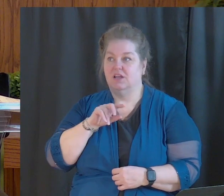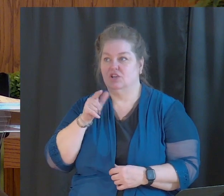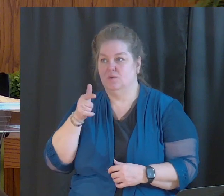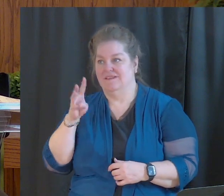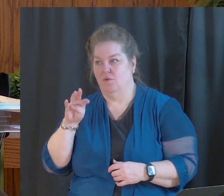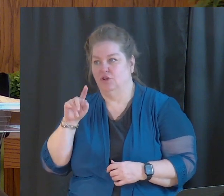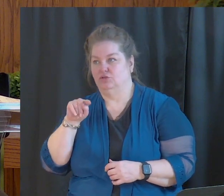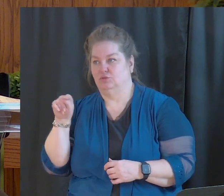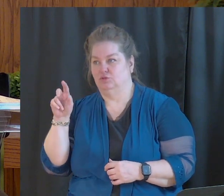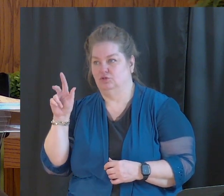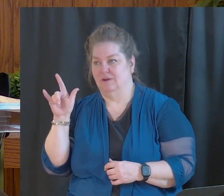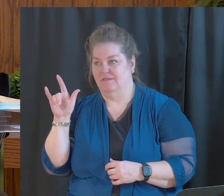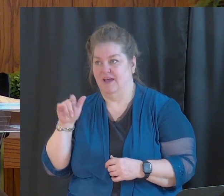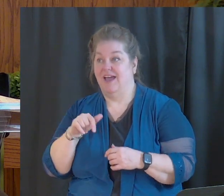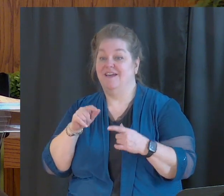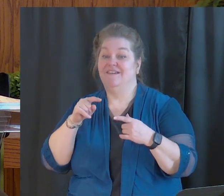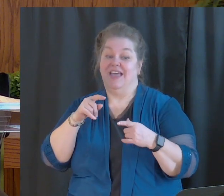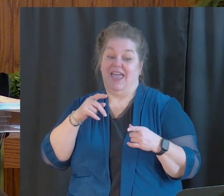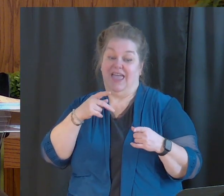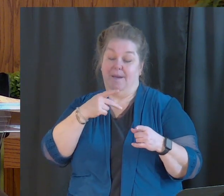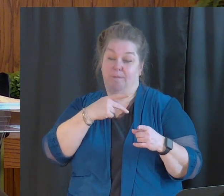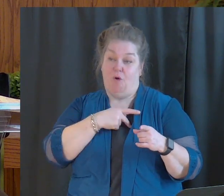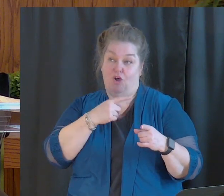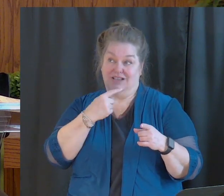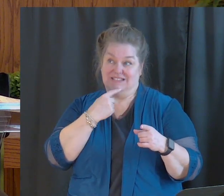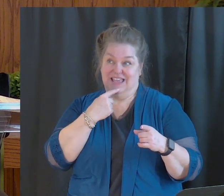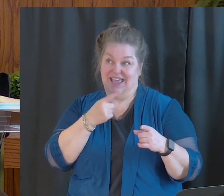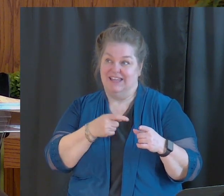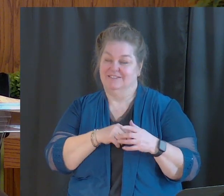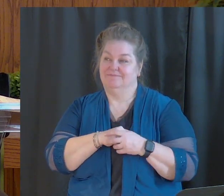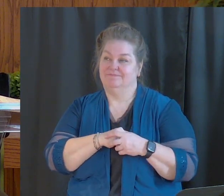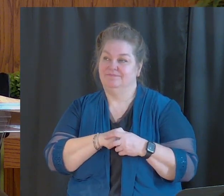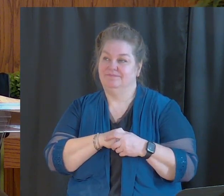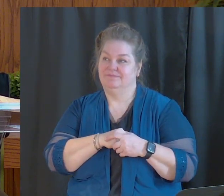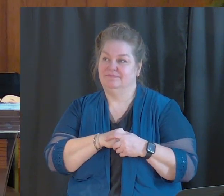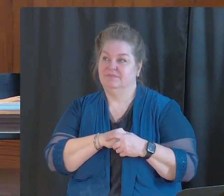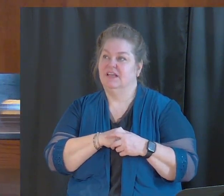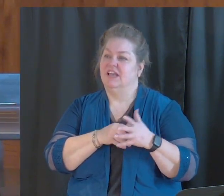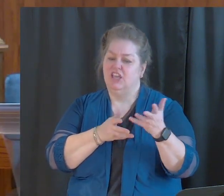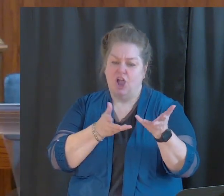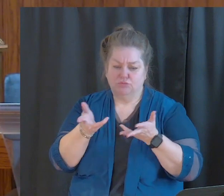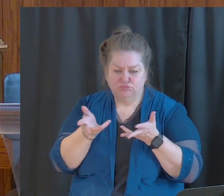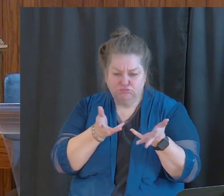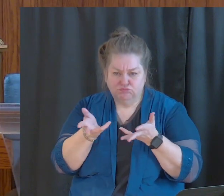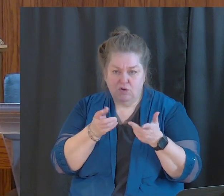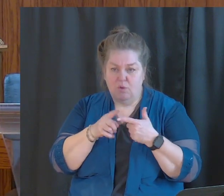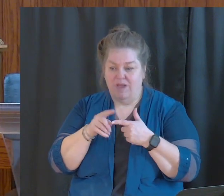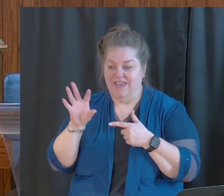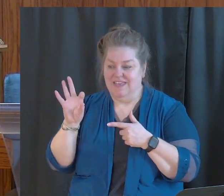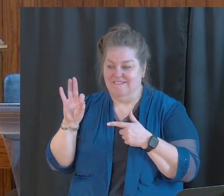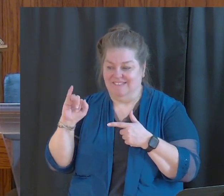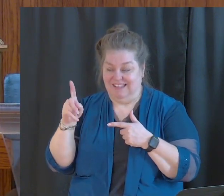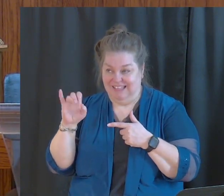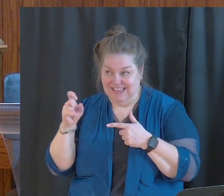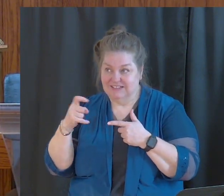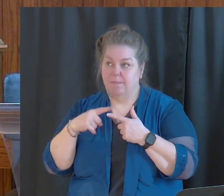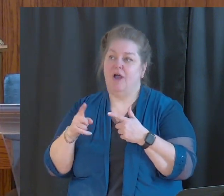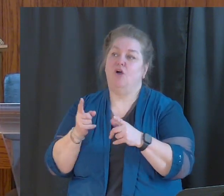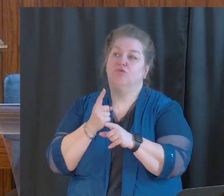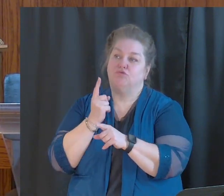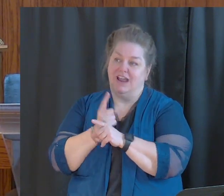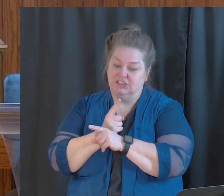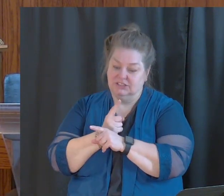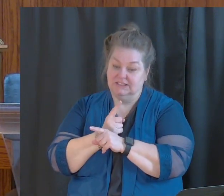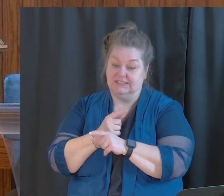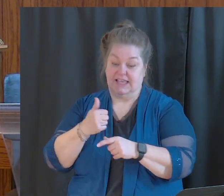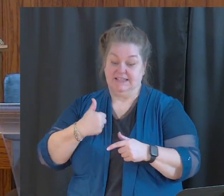Paul, verse 25, said, reasoned with Felix about righteousness, self